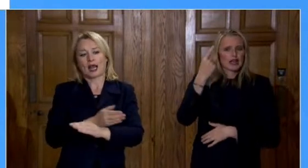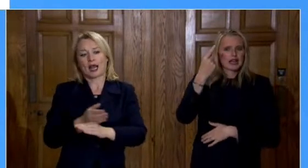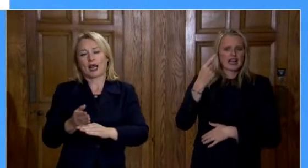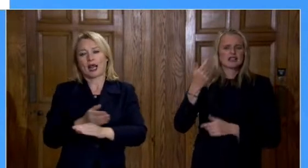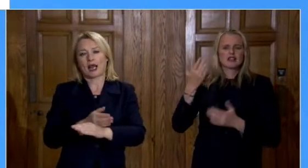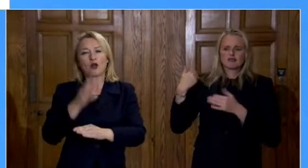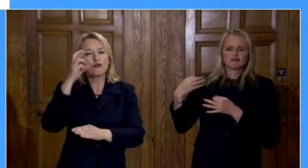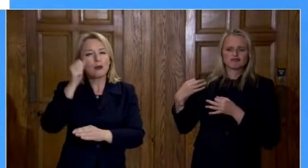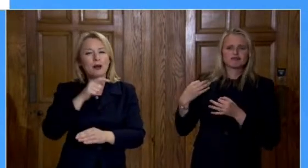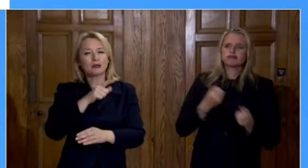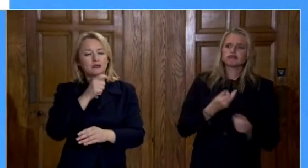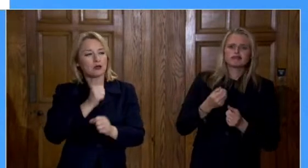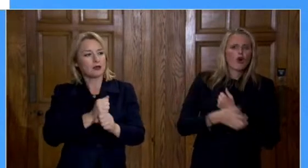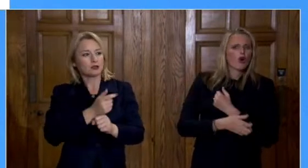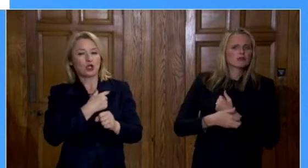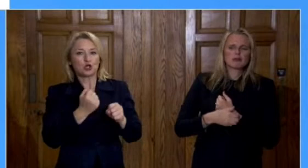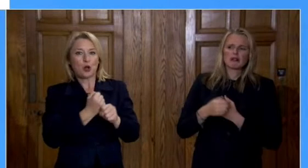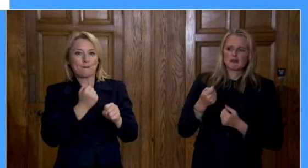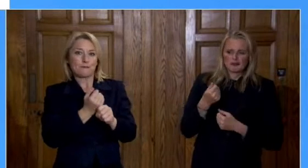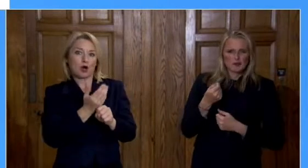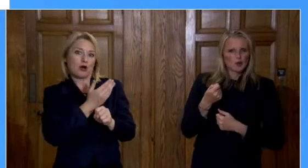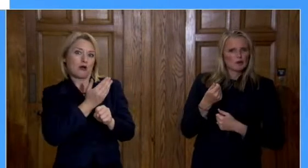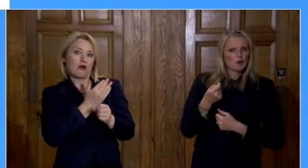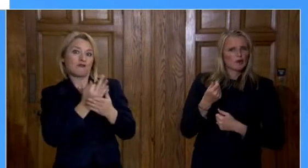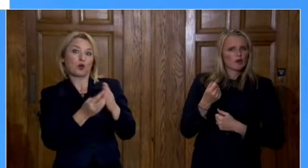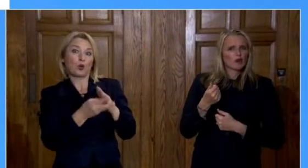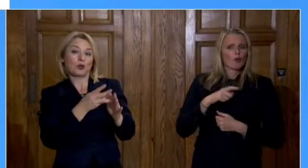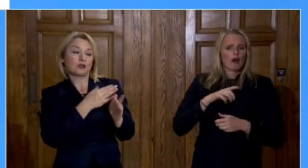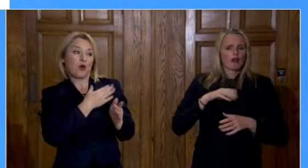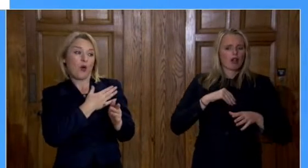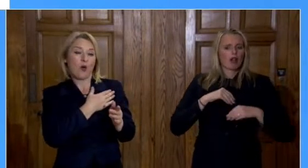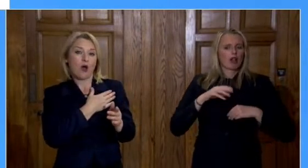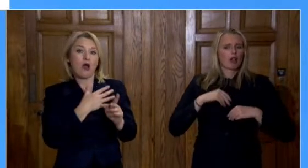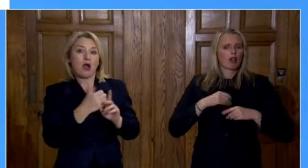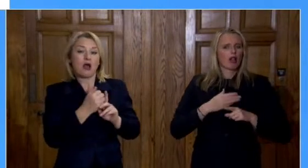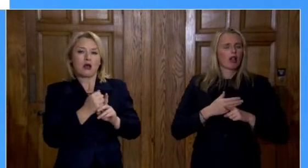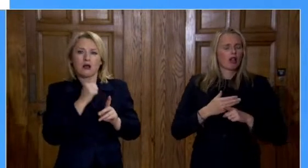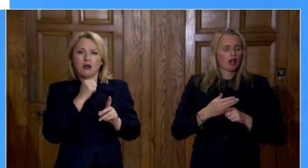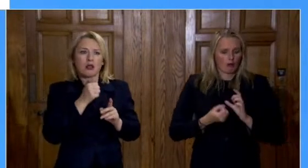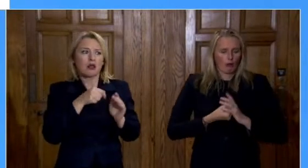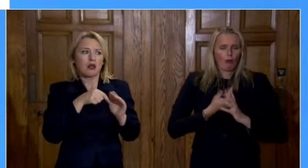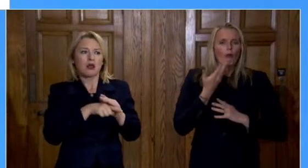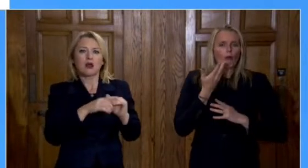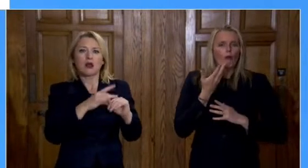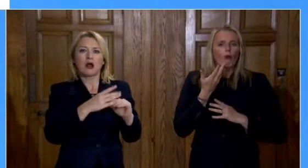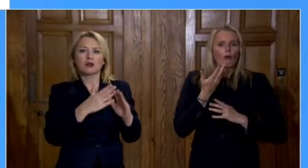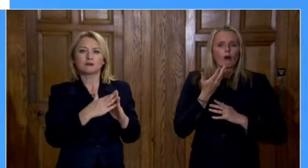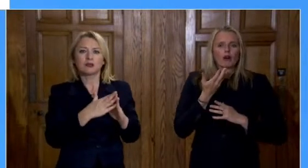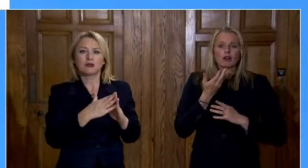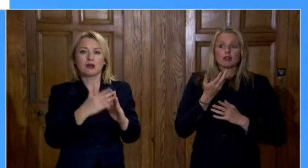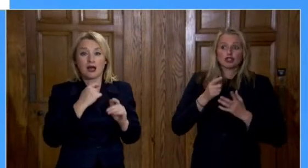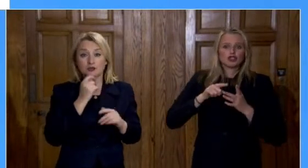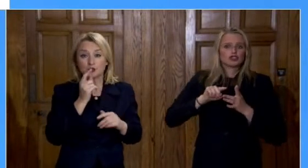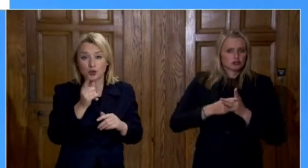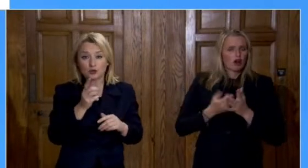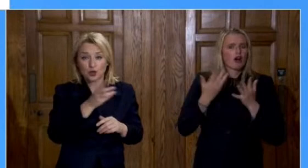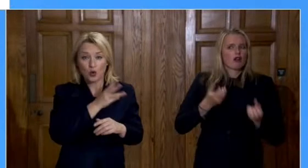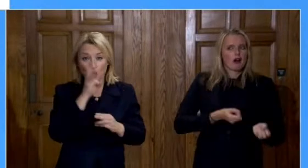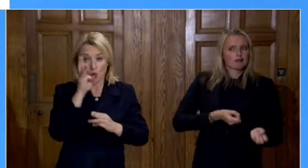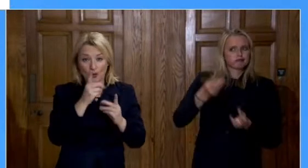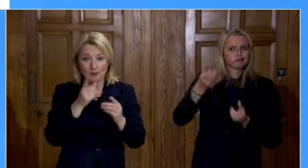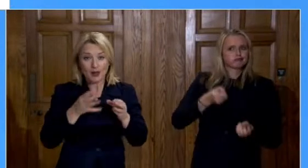talked previously. That period during which we saw increased cases, but not sustained increase in hospital admissions.